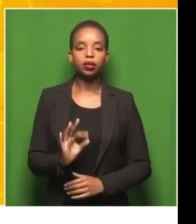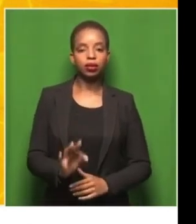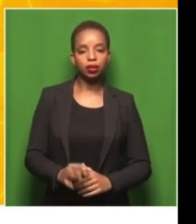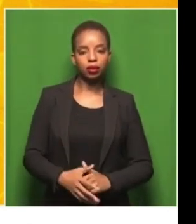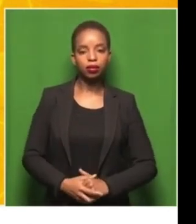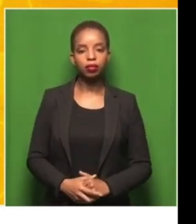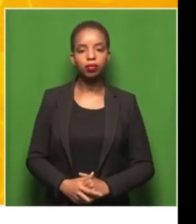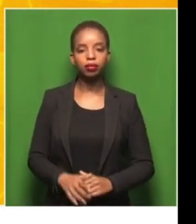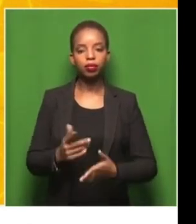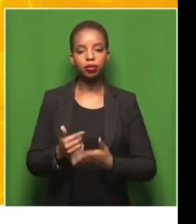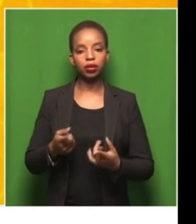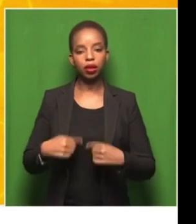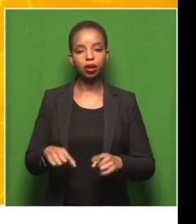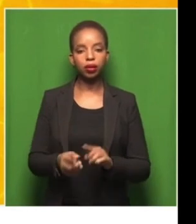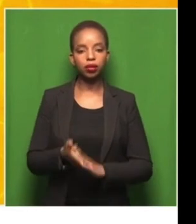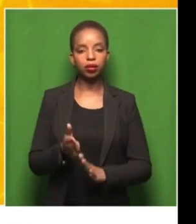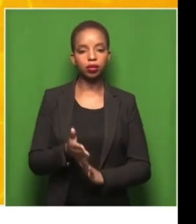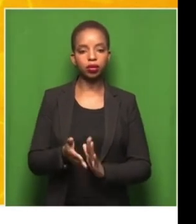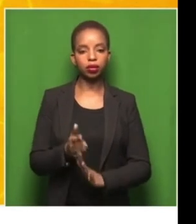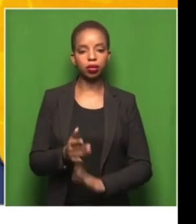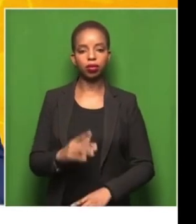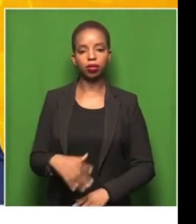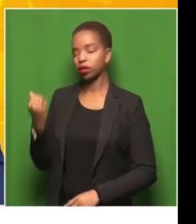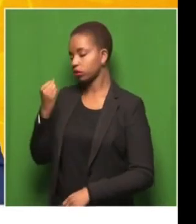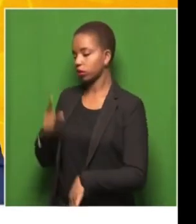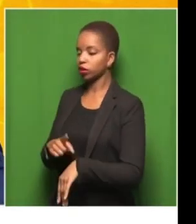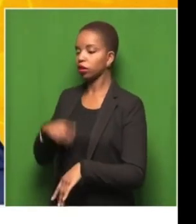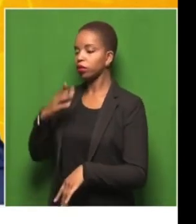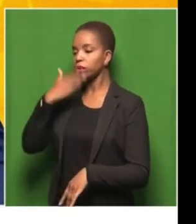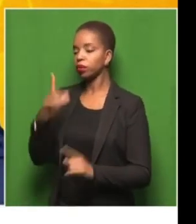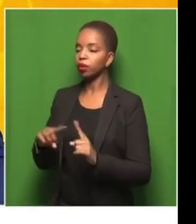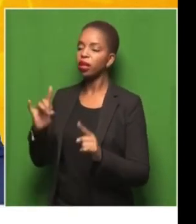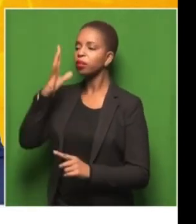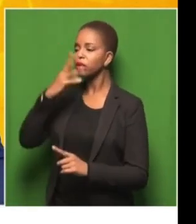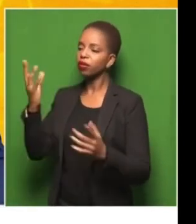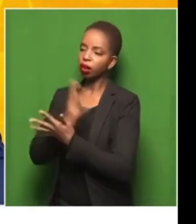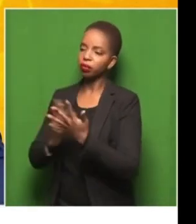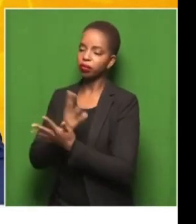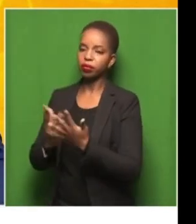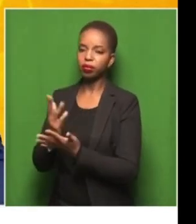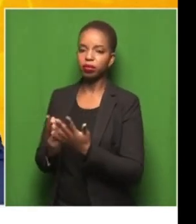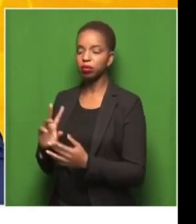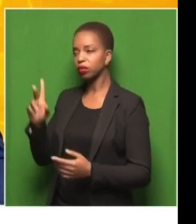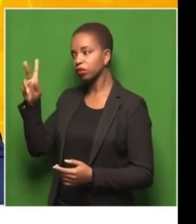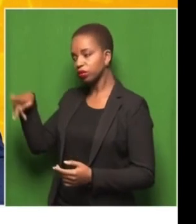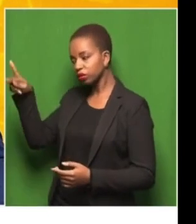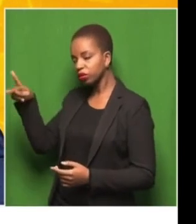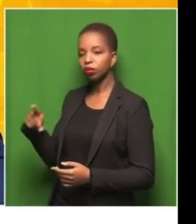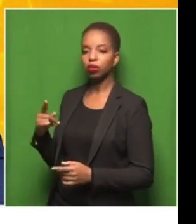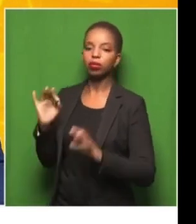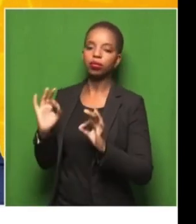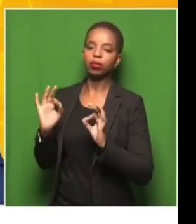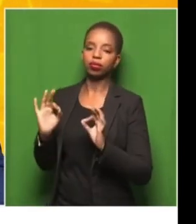helped us. We don't have much time. But then beautiful conversation we've been having. And you ladies are simply amazing. Thank you